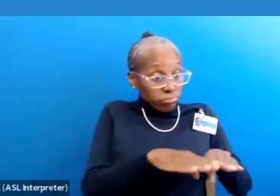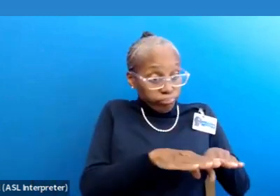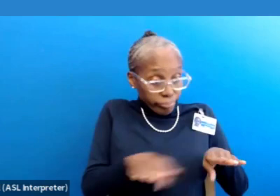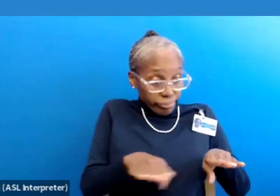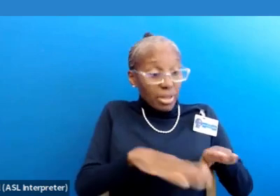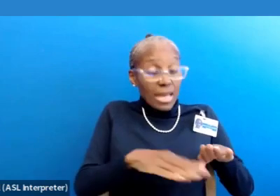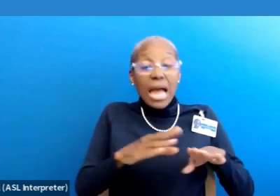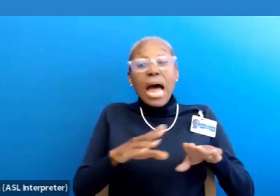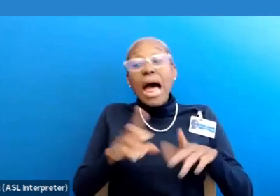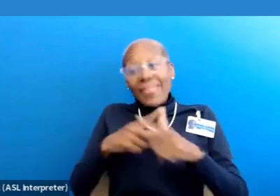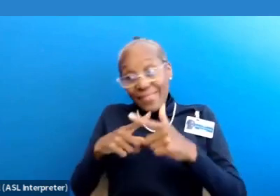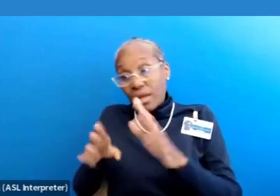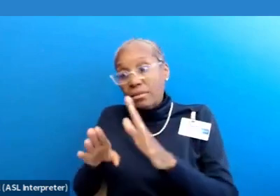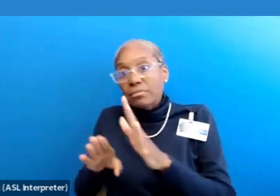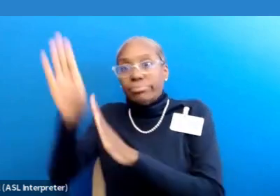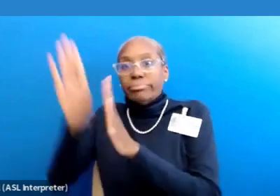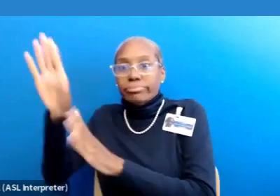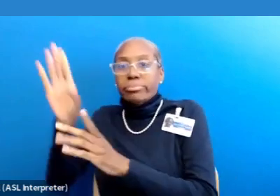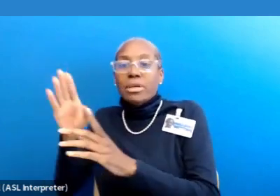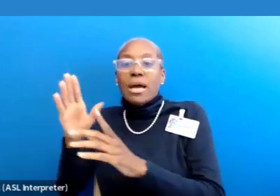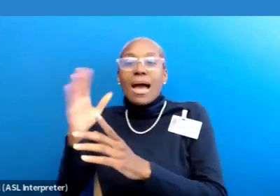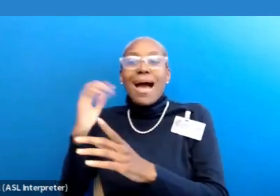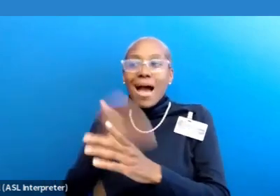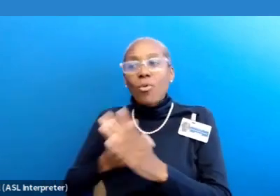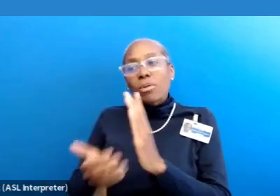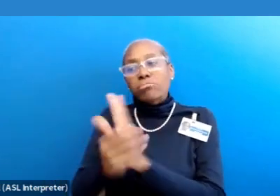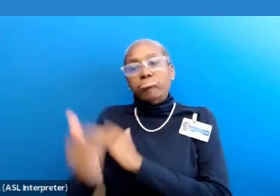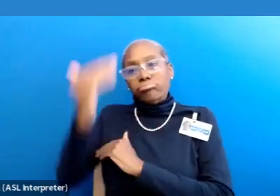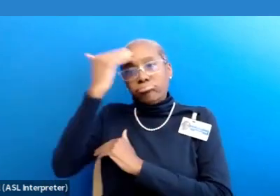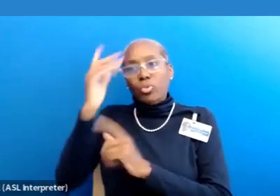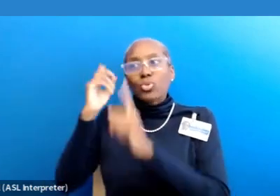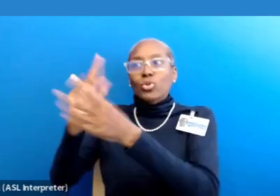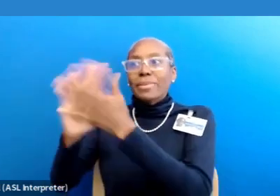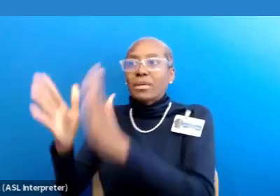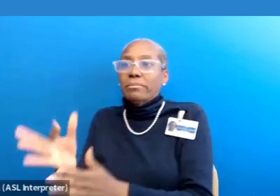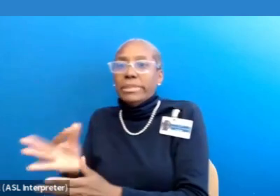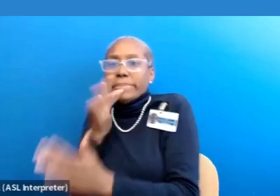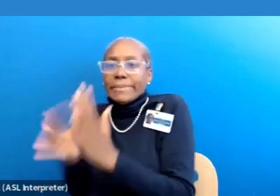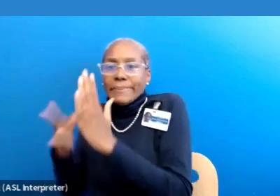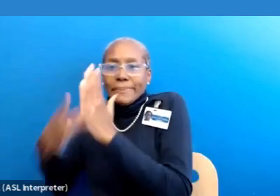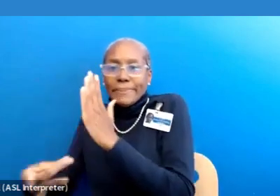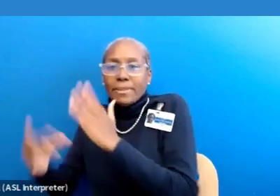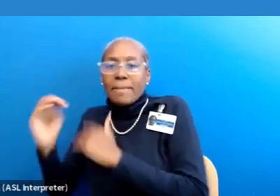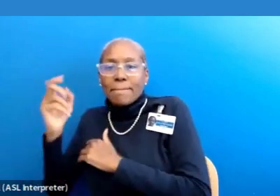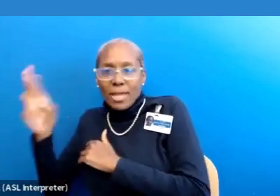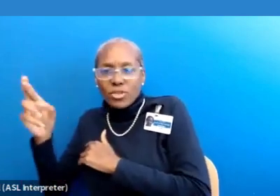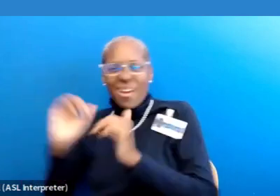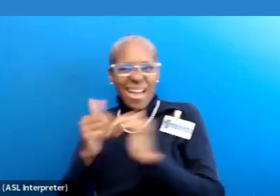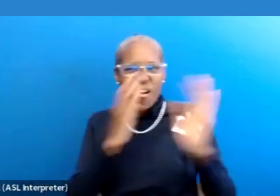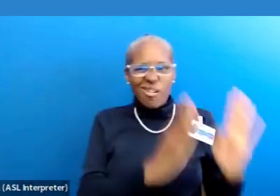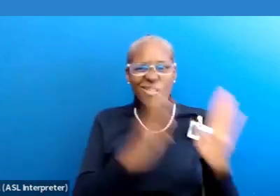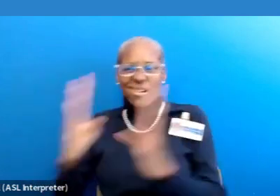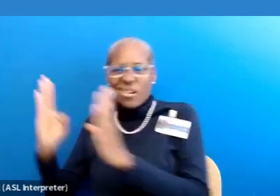accelerating the development of our competence towards mastery? In the next few minutes, we'll take a deeper dive into the concepts of